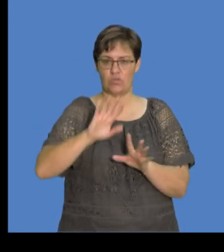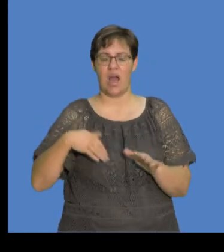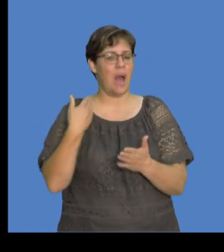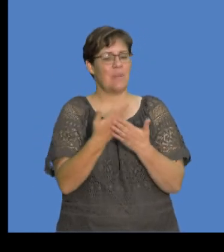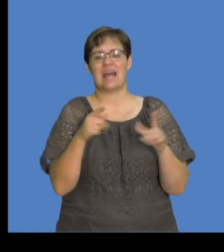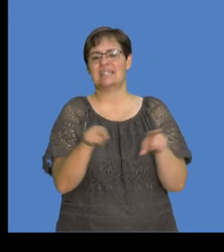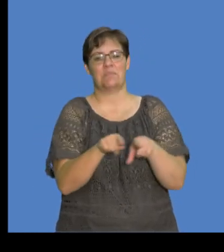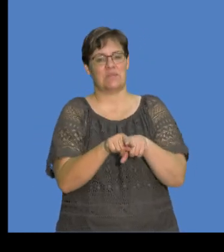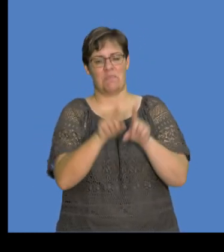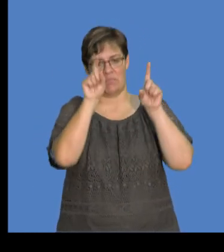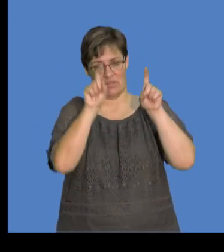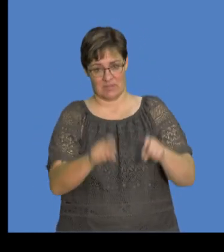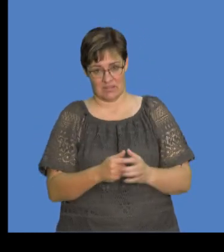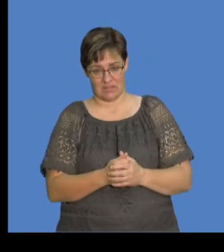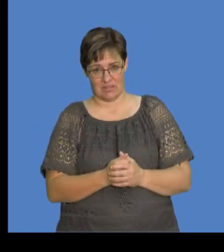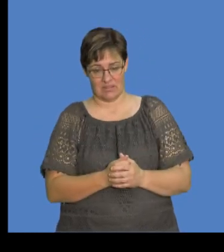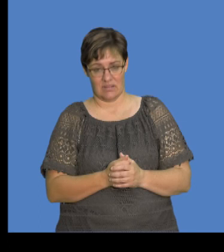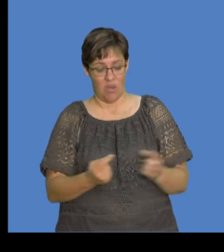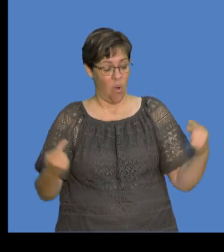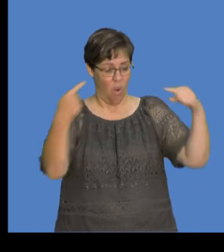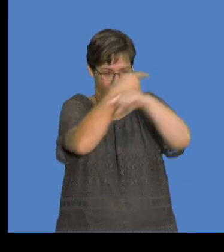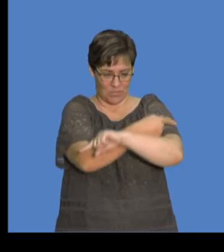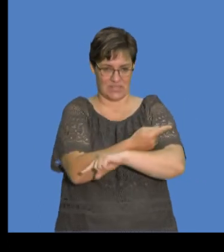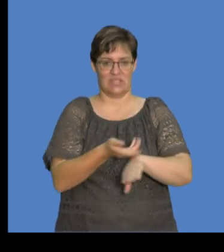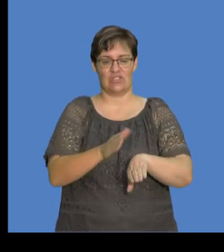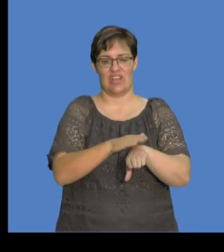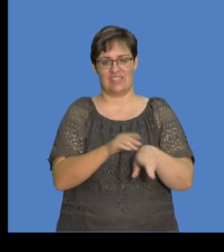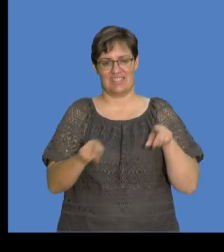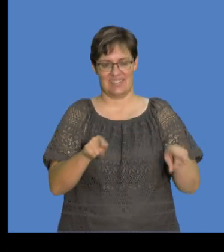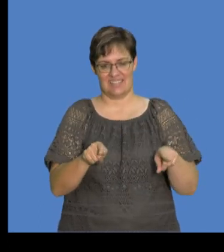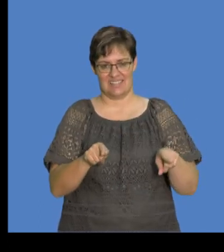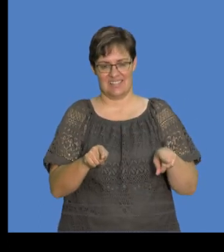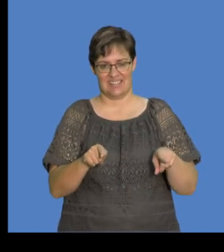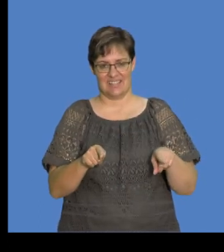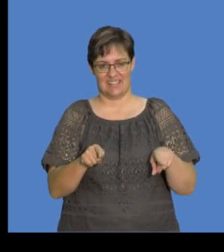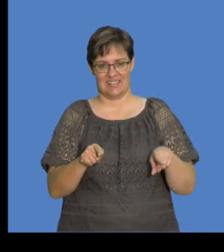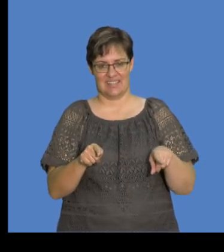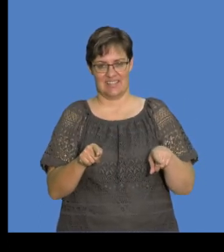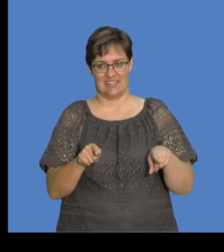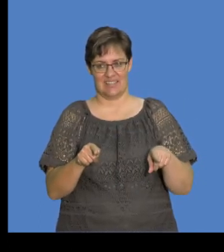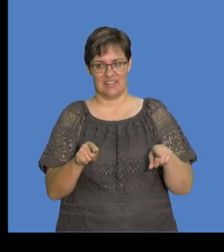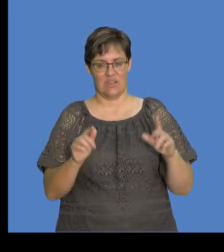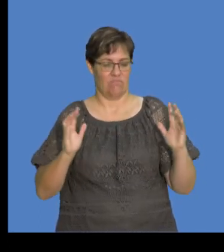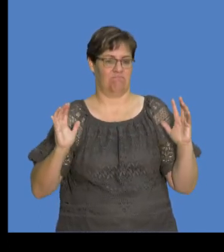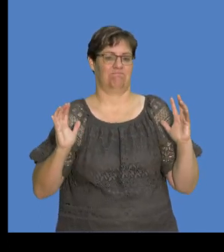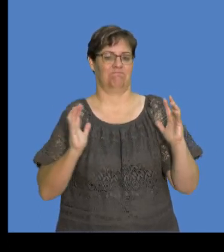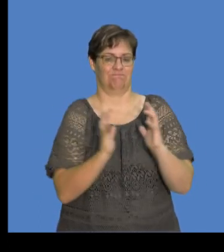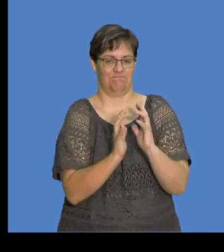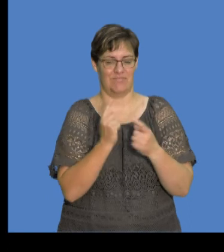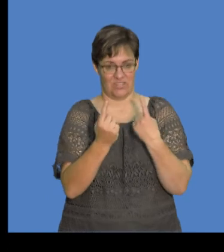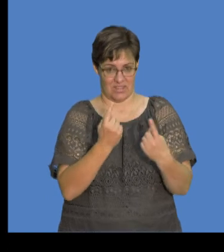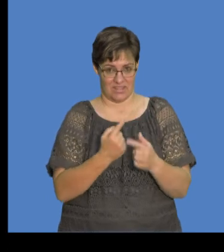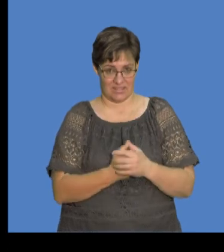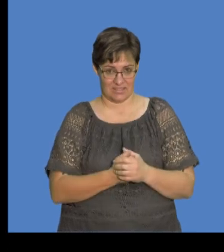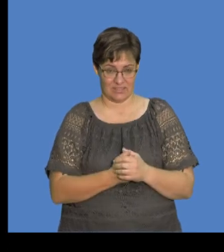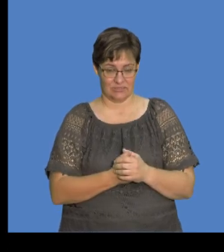applying the same principle that opposite charges actually, they